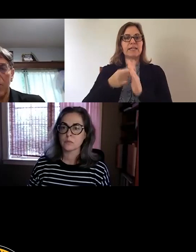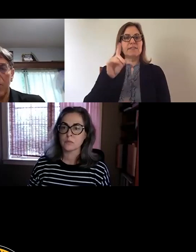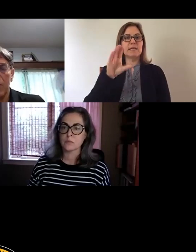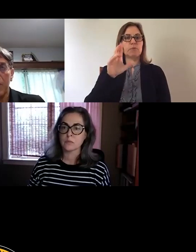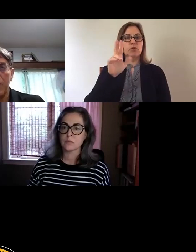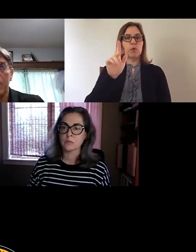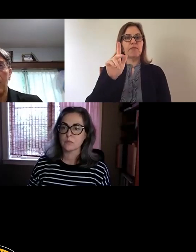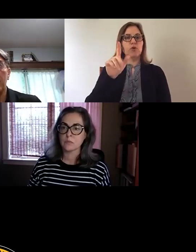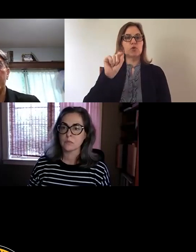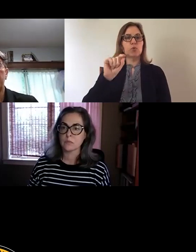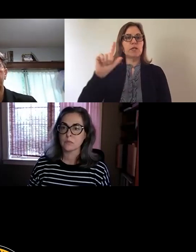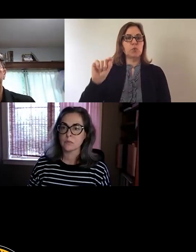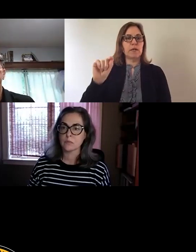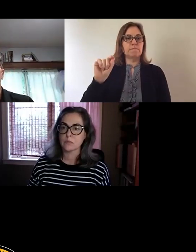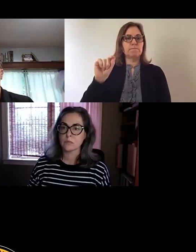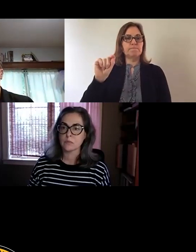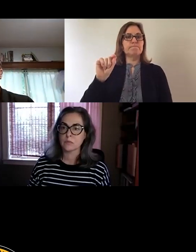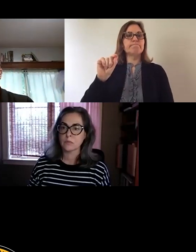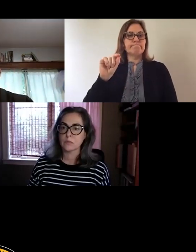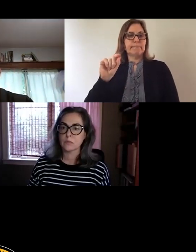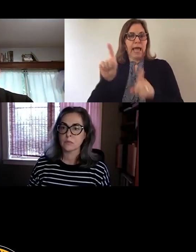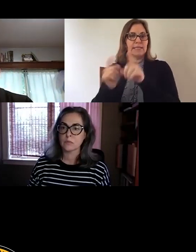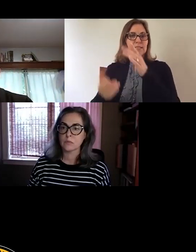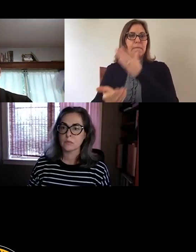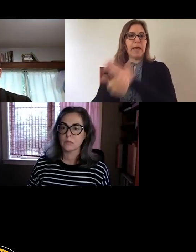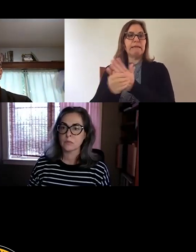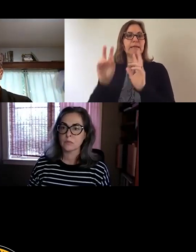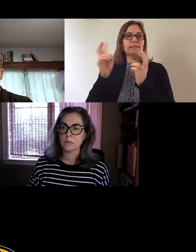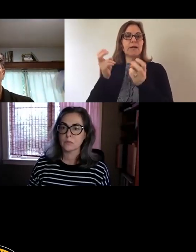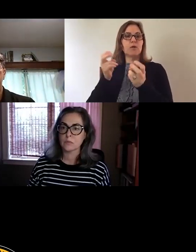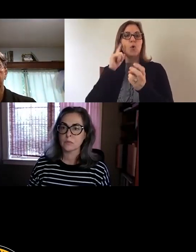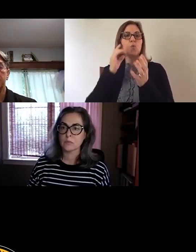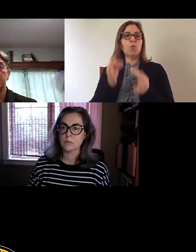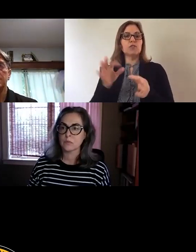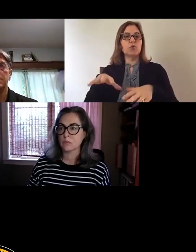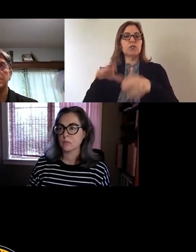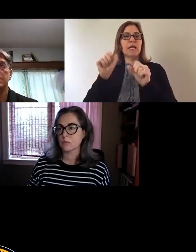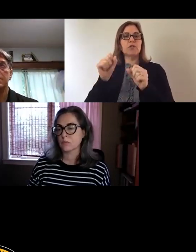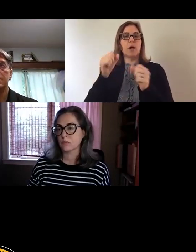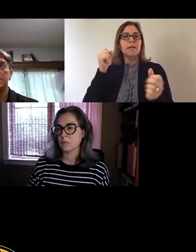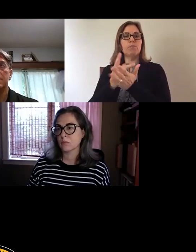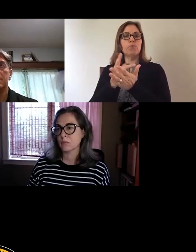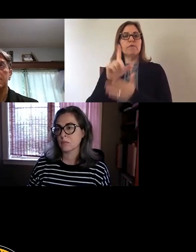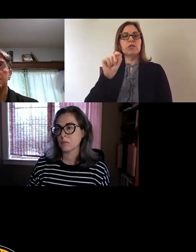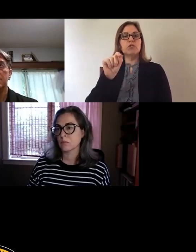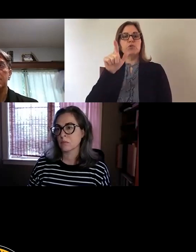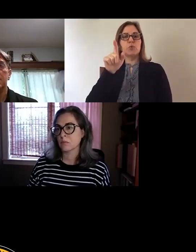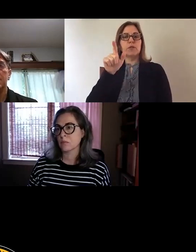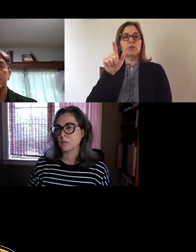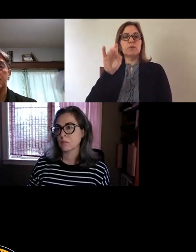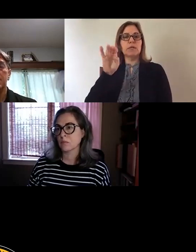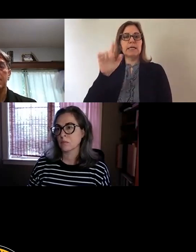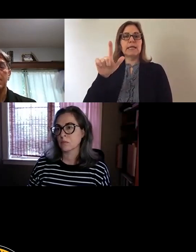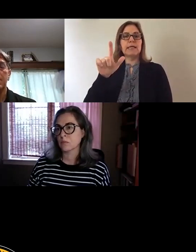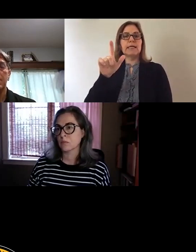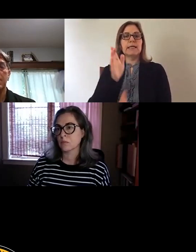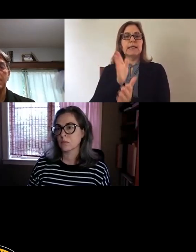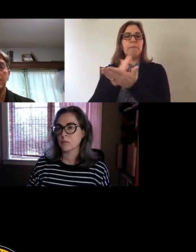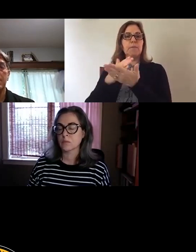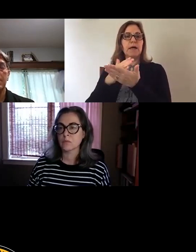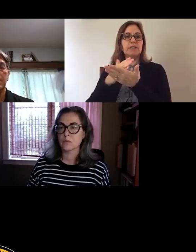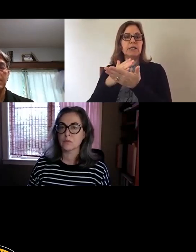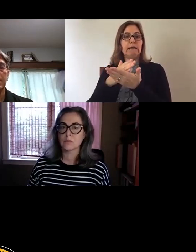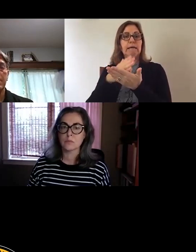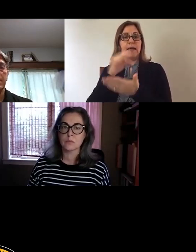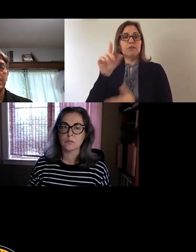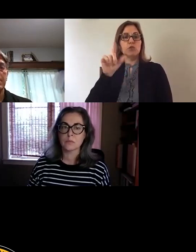December 23, 2020, as amended, entitled Resolution Adopting and Approving the 2021 Capital Budget